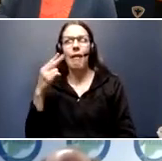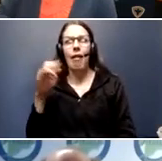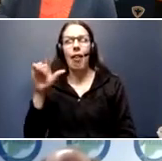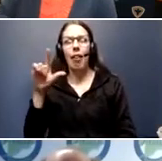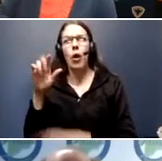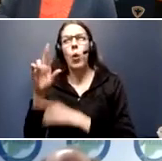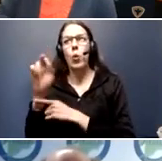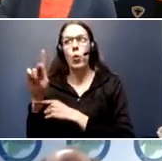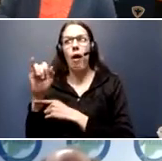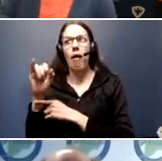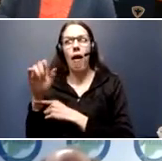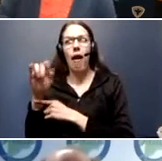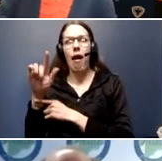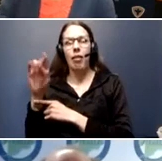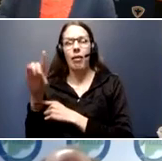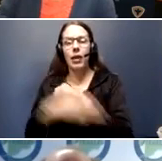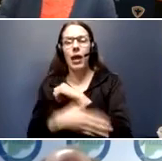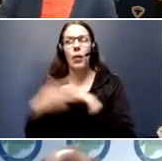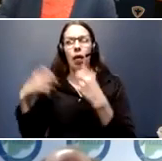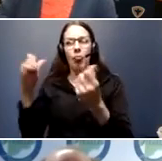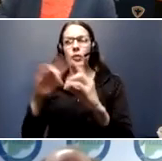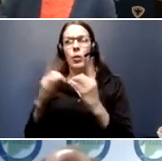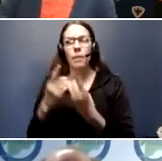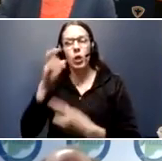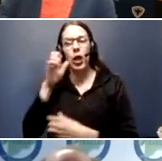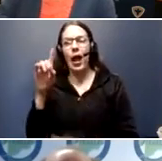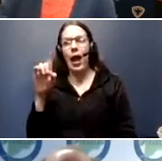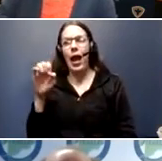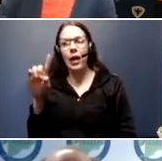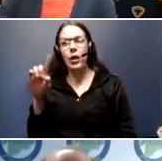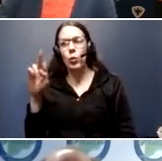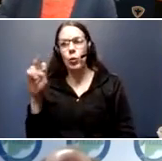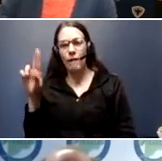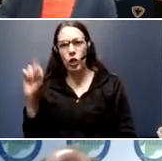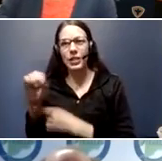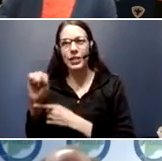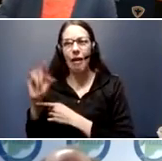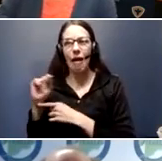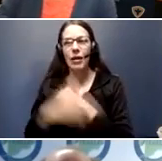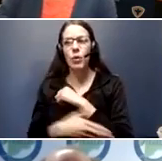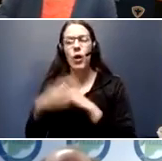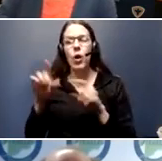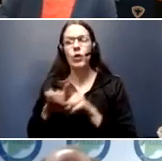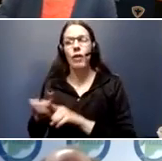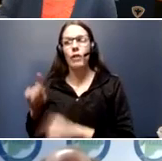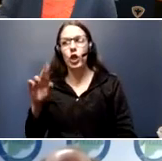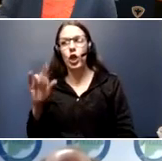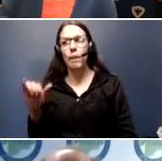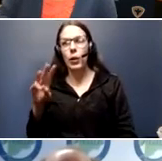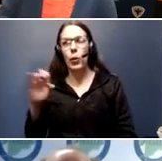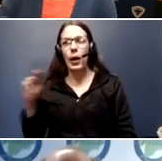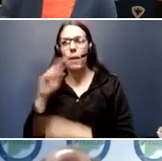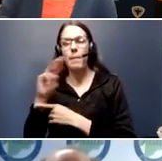you'll be hearing from Nita Ludwig at Rock Island County, Ed Rivers at Scott County, and we also have Kirby Winn with us from the Mississippi